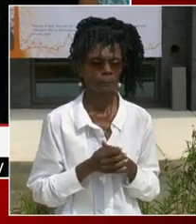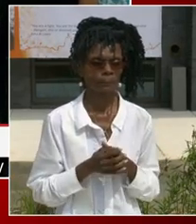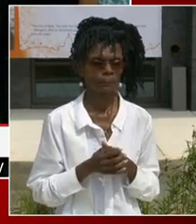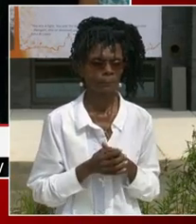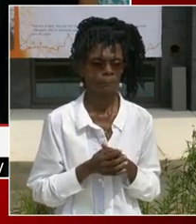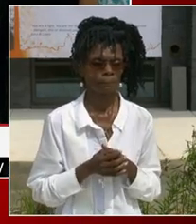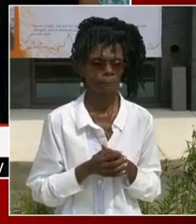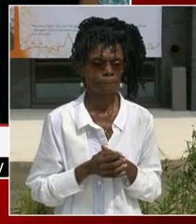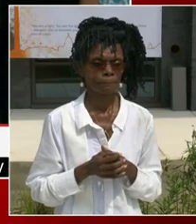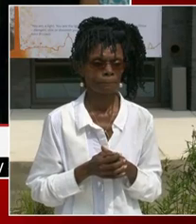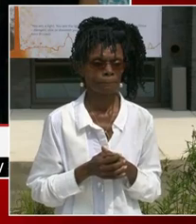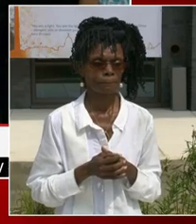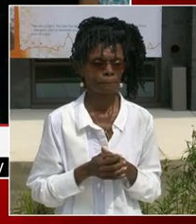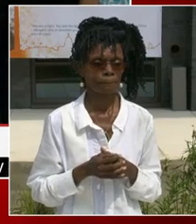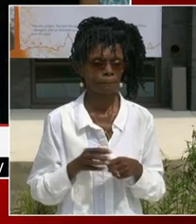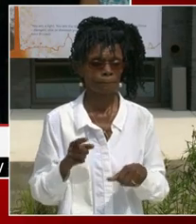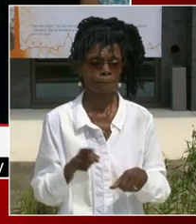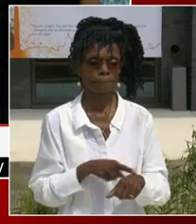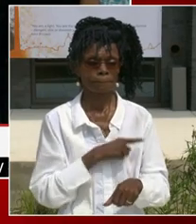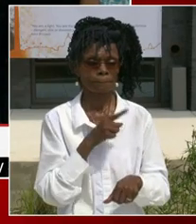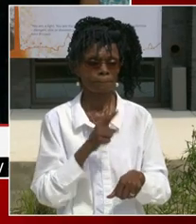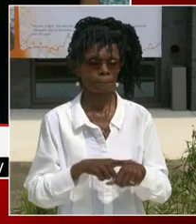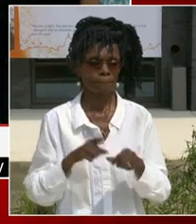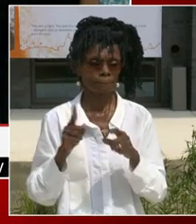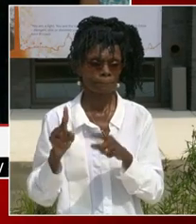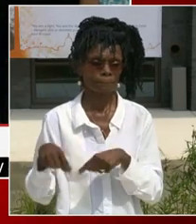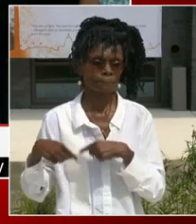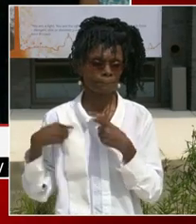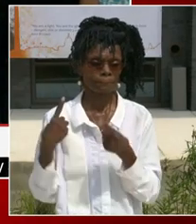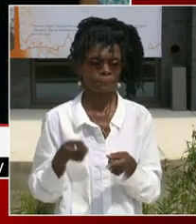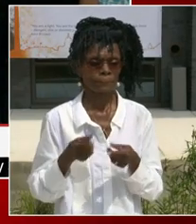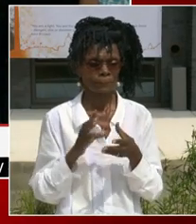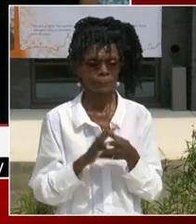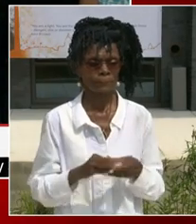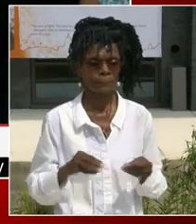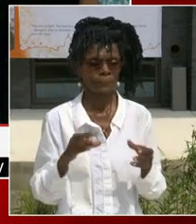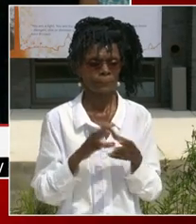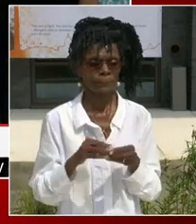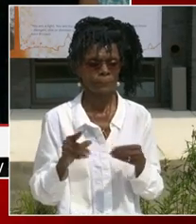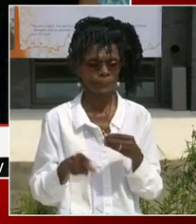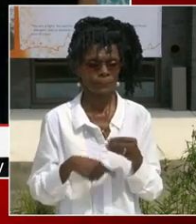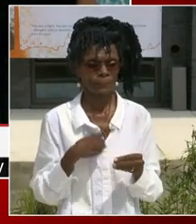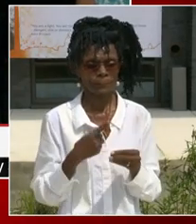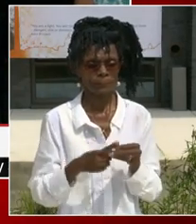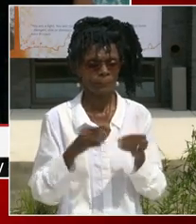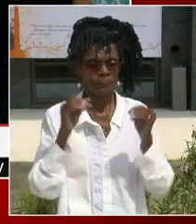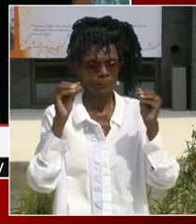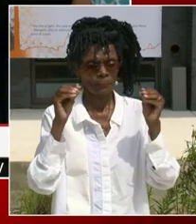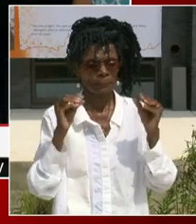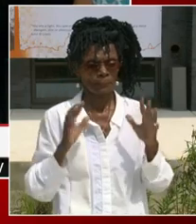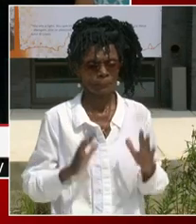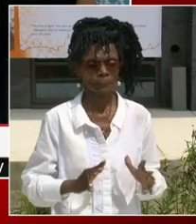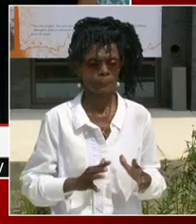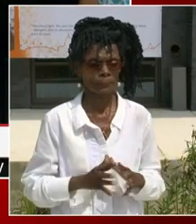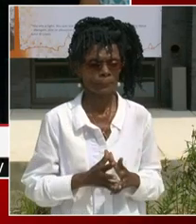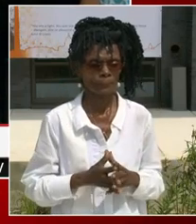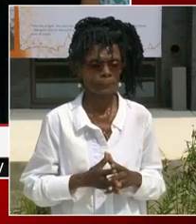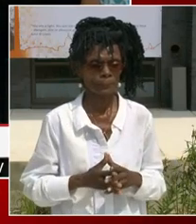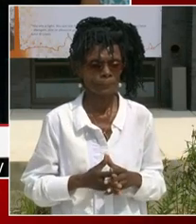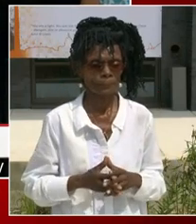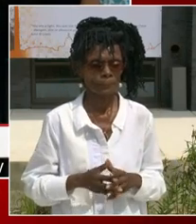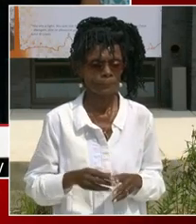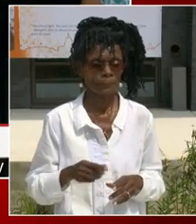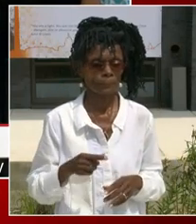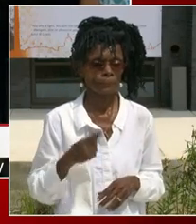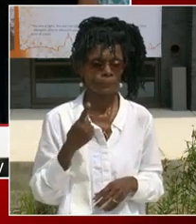an impact on him. And what he always said was his favorite teacher told him, read, my child. Read.